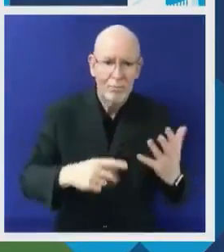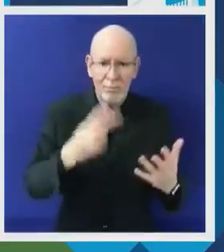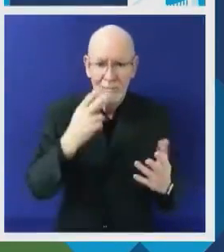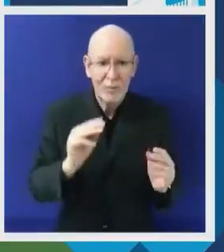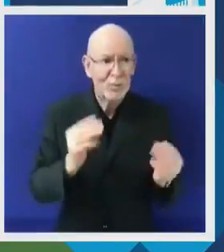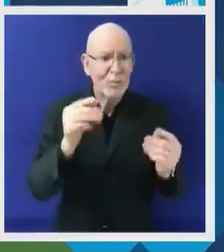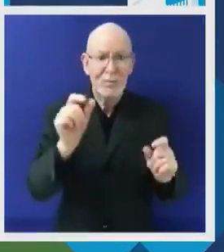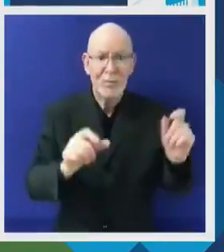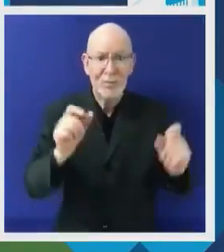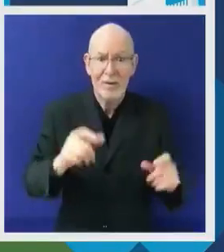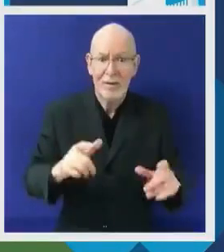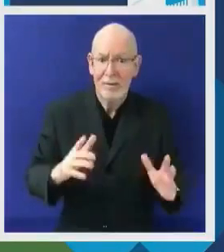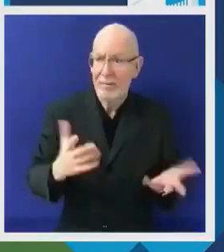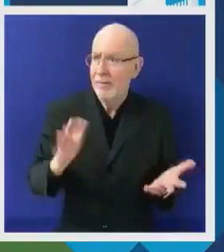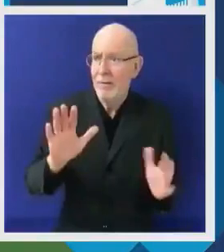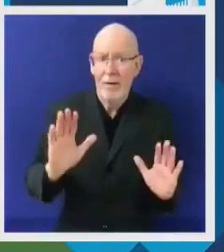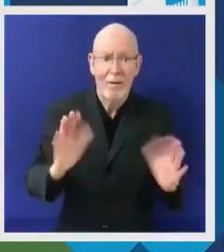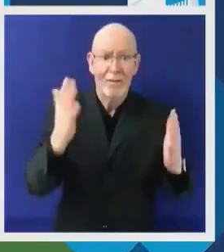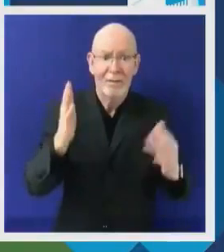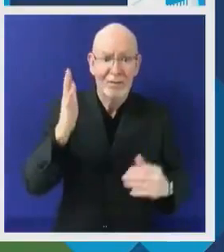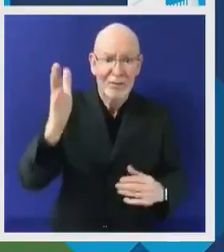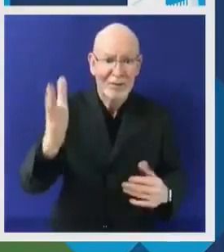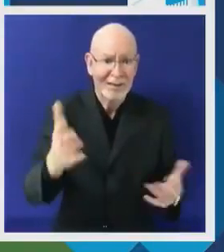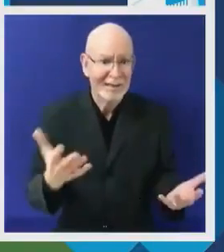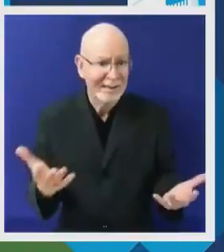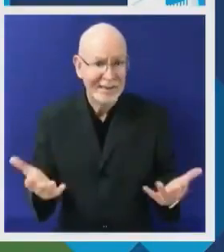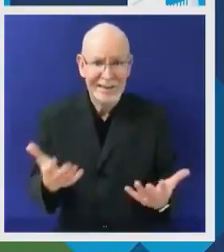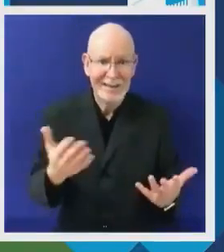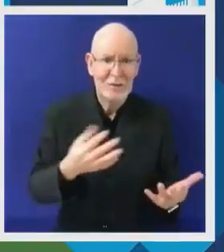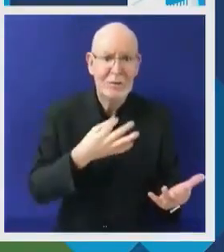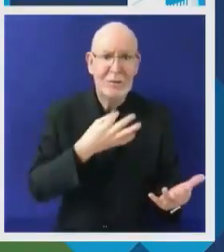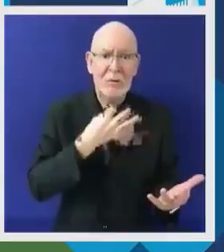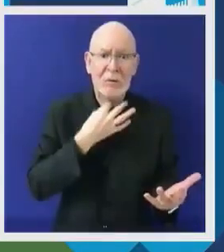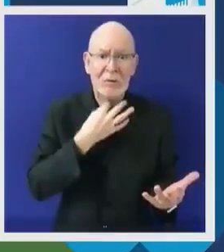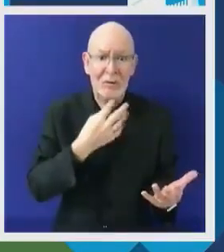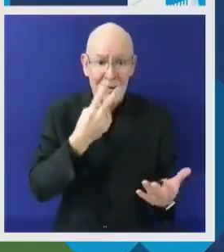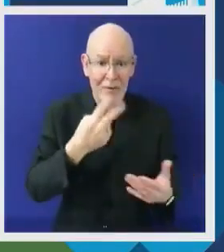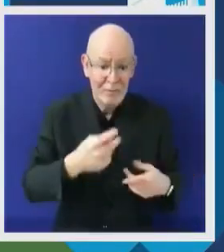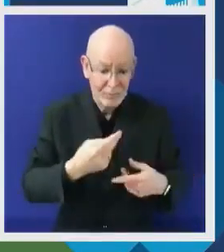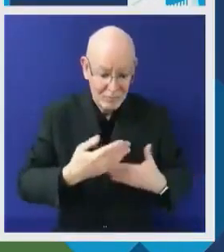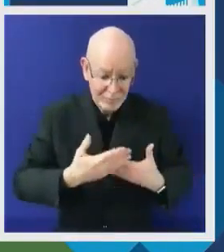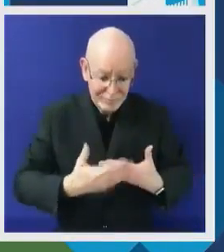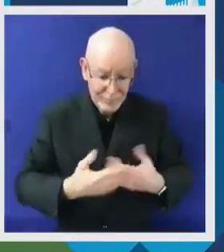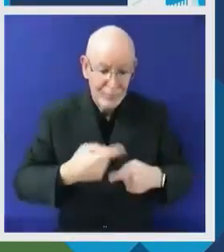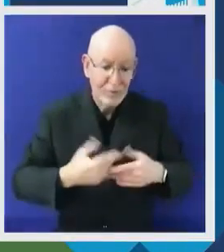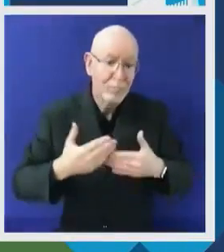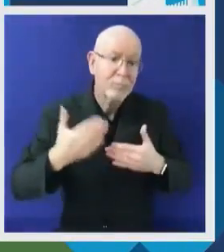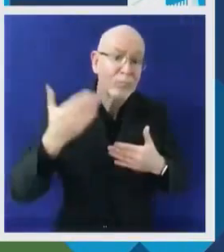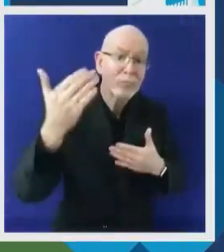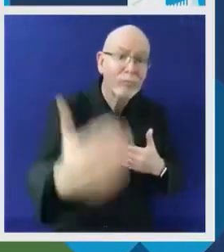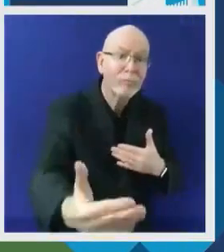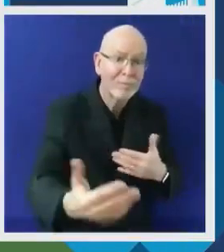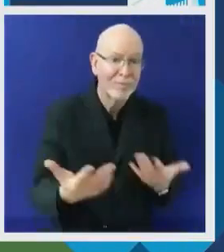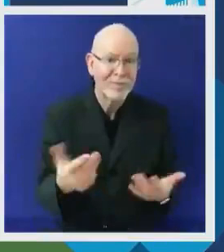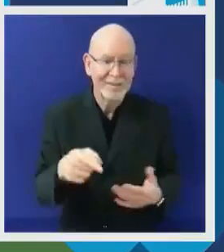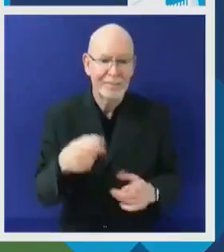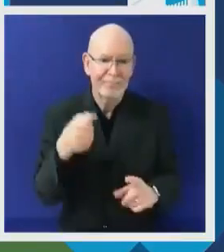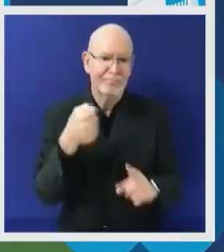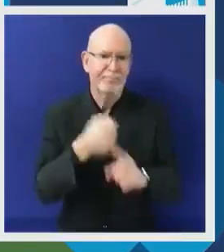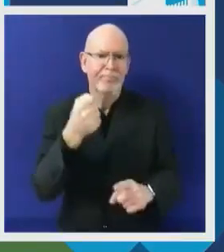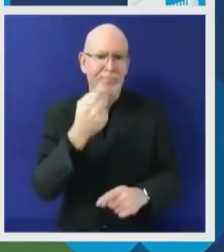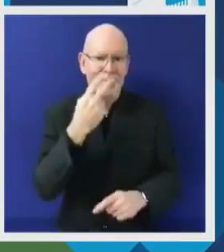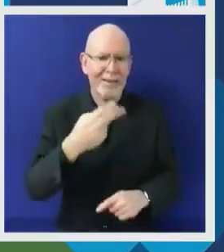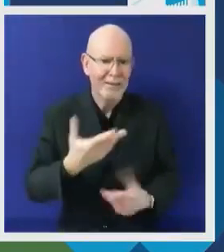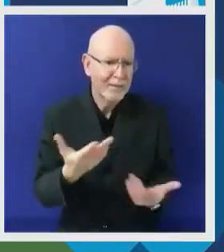time of crisis. From volunteering in the front lines of the health response to fighting disinformation online during the COVID